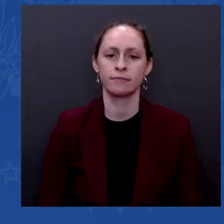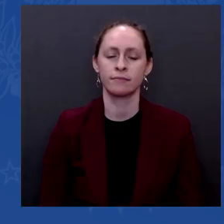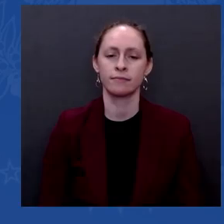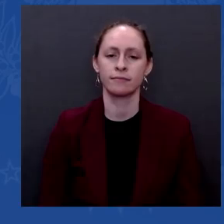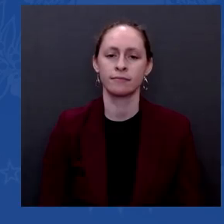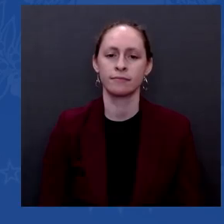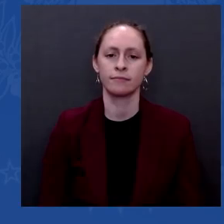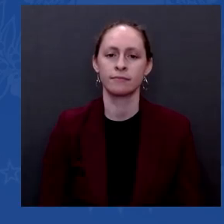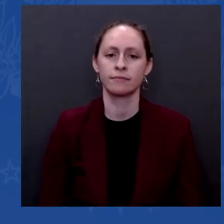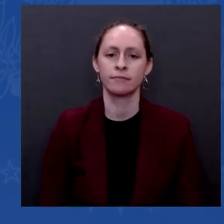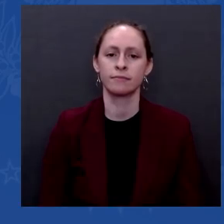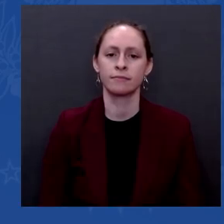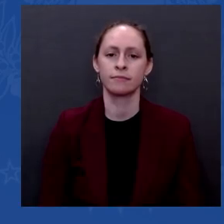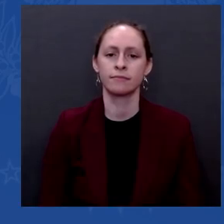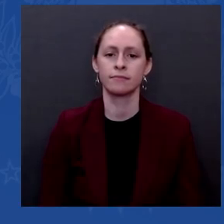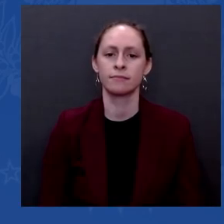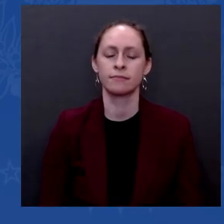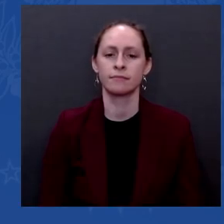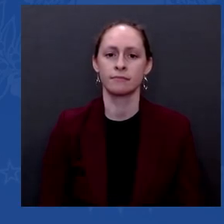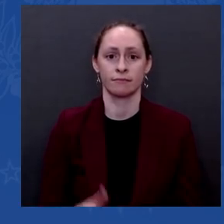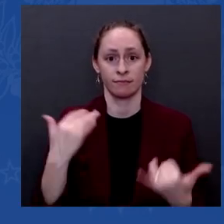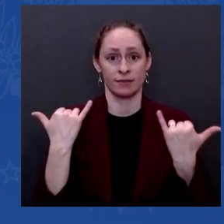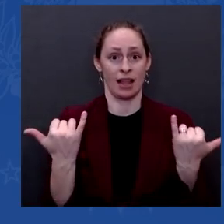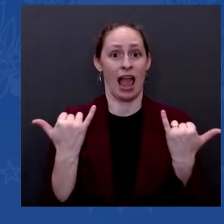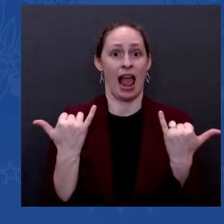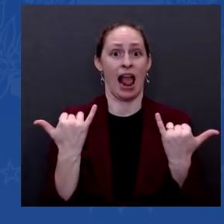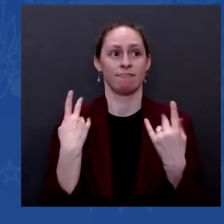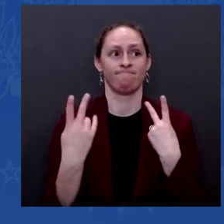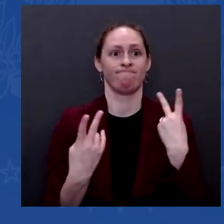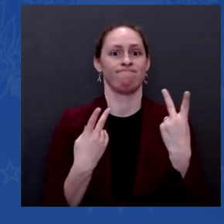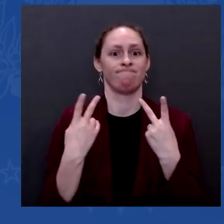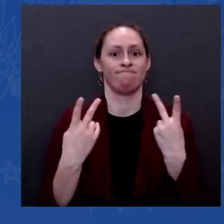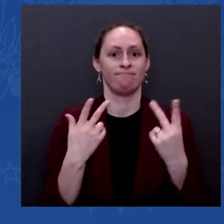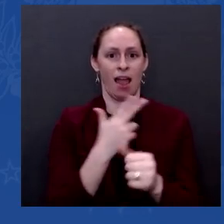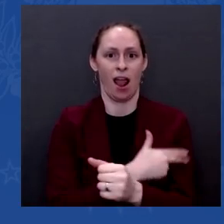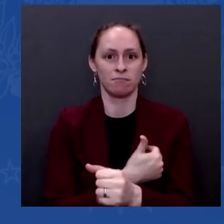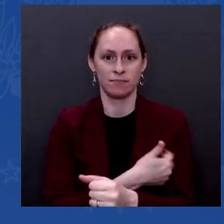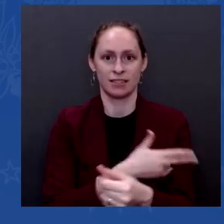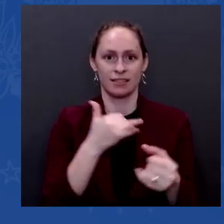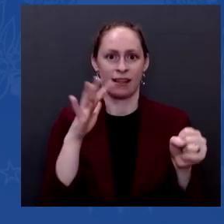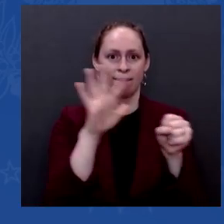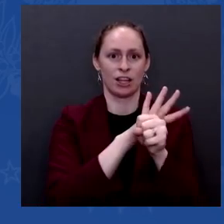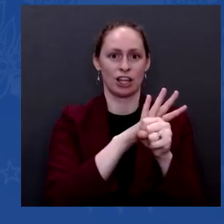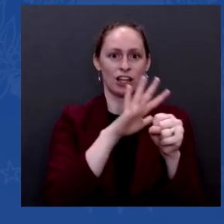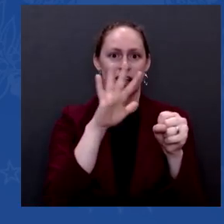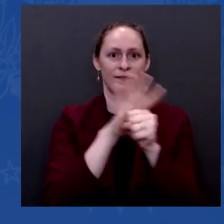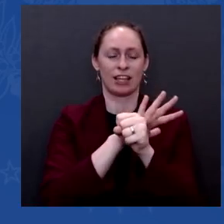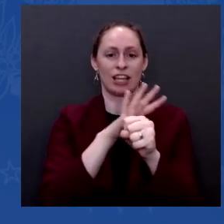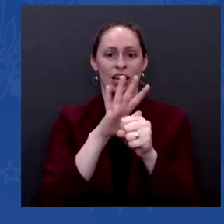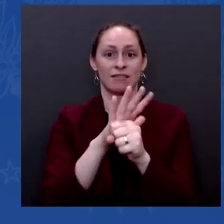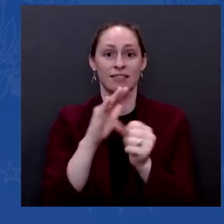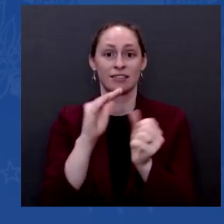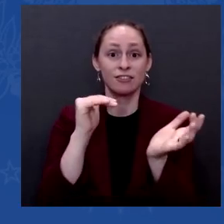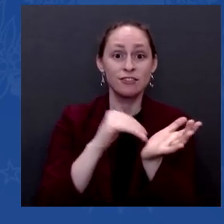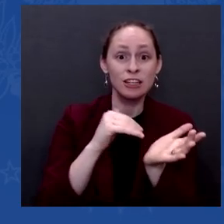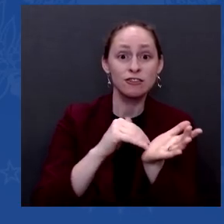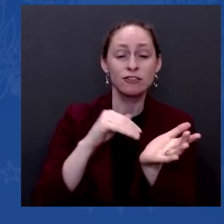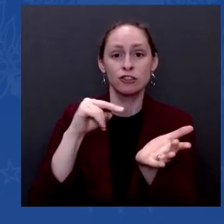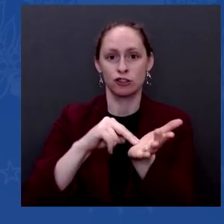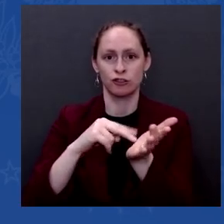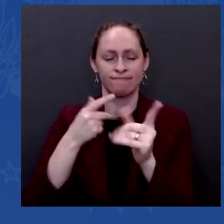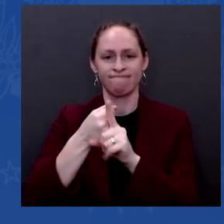have docs and nurses out because of COVID. They have COVID. We put thousands of people back in those hospitals.